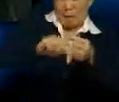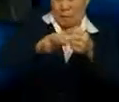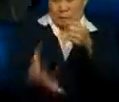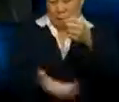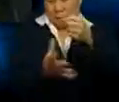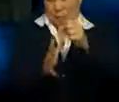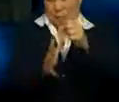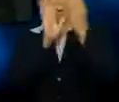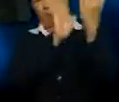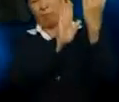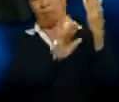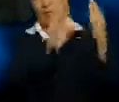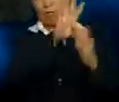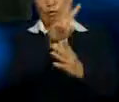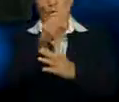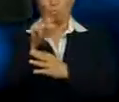PSI.